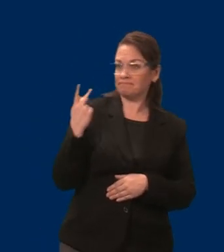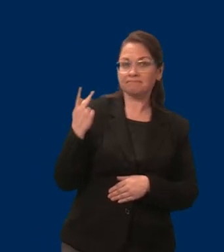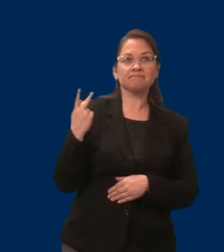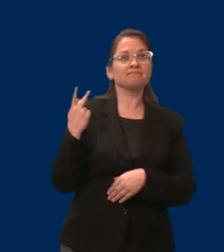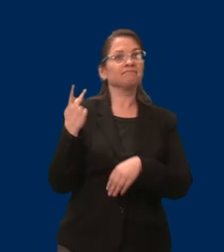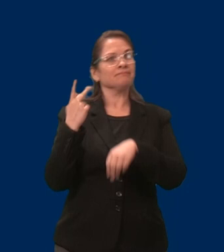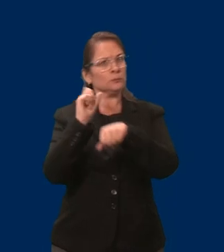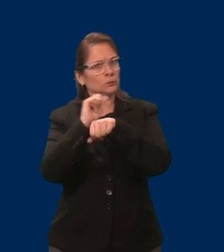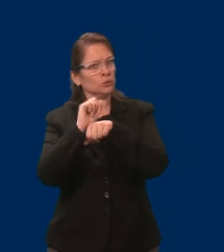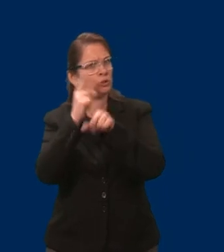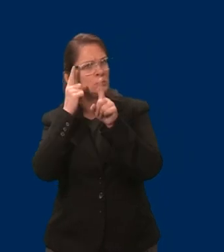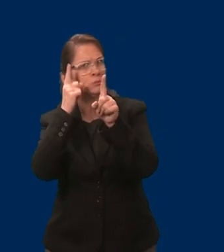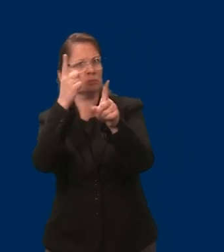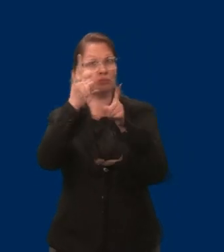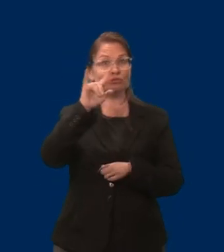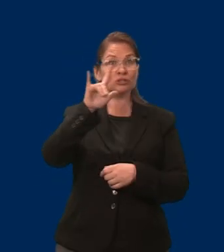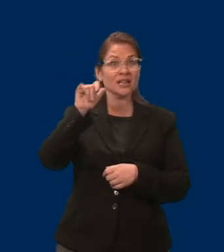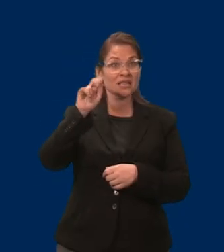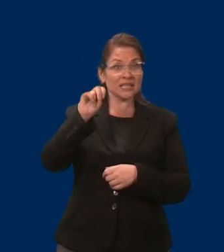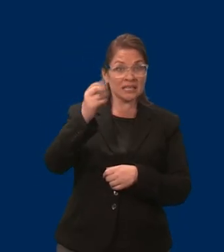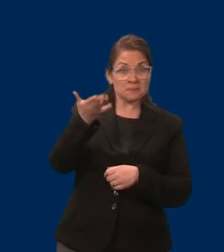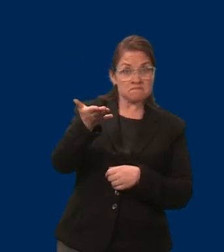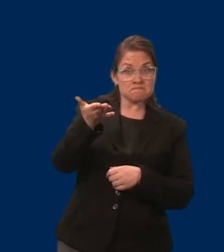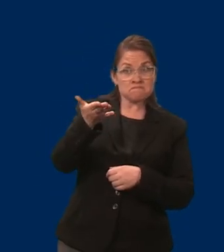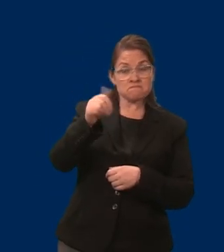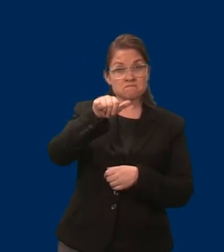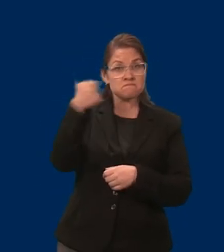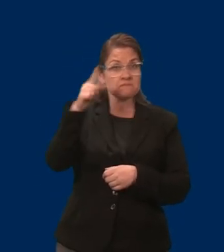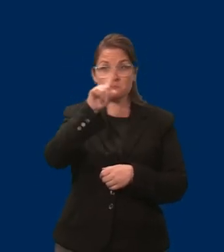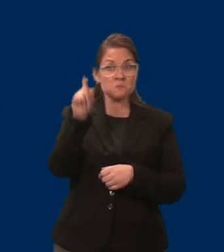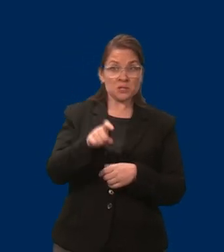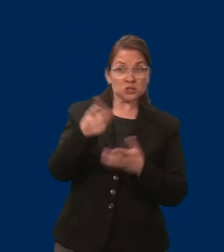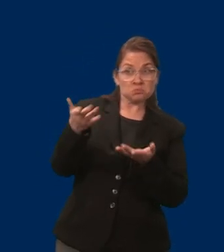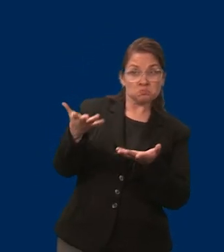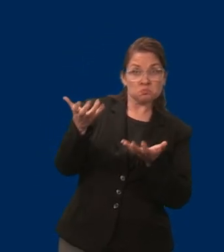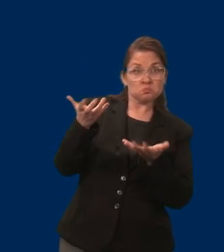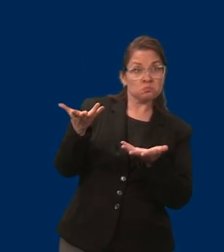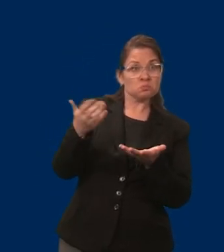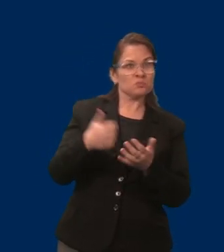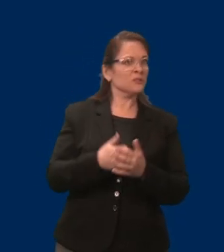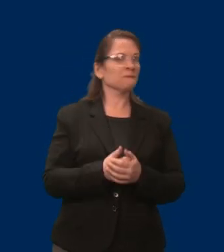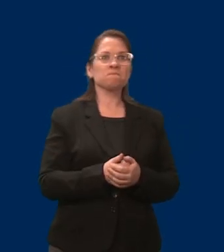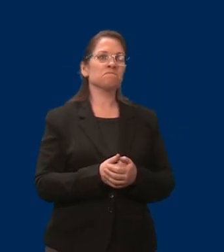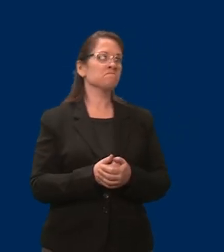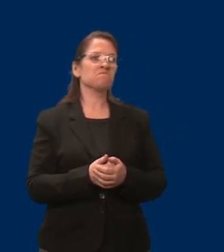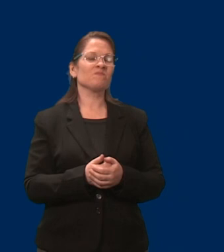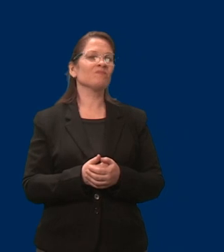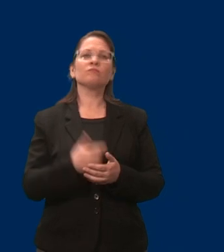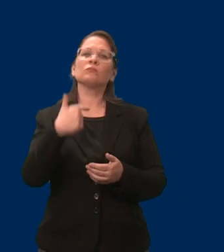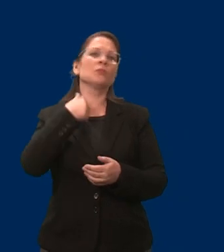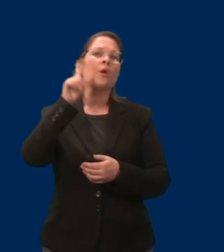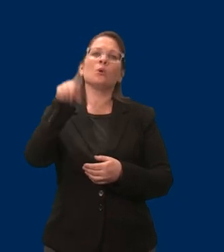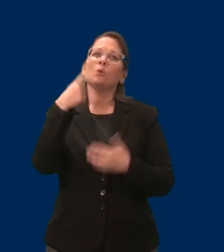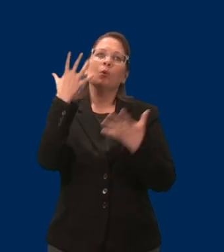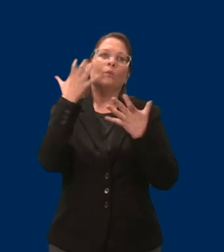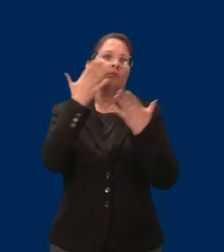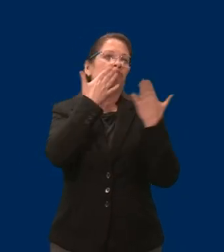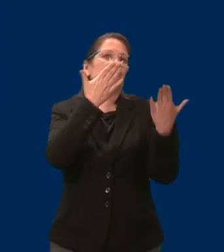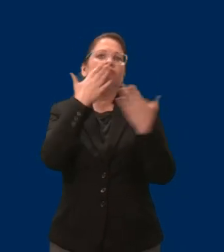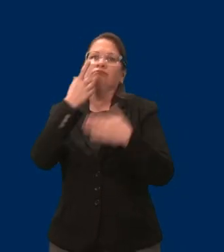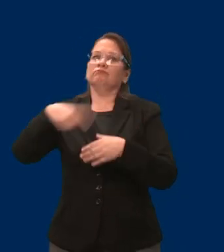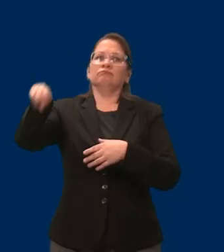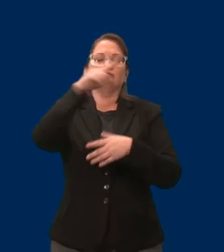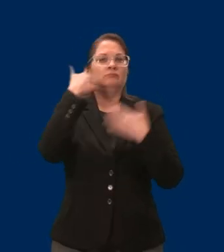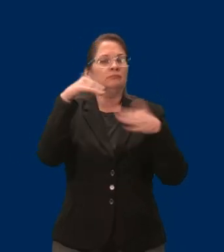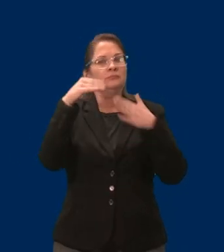guys. So thanks. Thanks for having me. I'm again, I just want to thank you both so much for championing this issue. I remember this came up